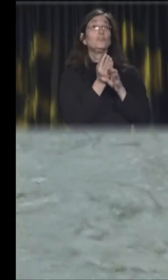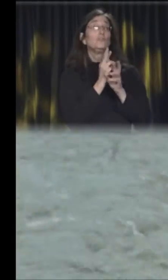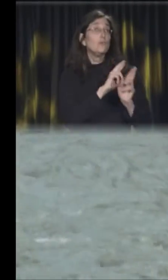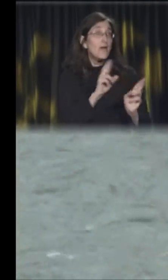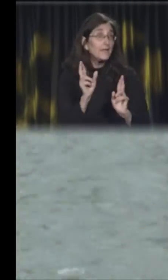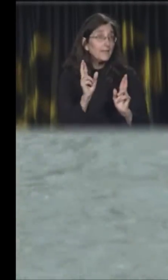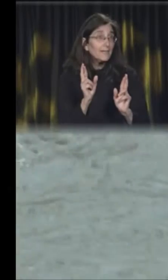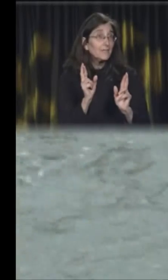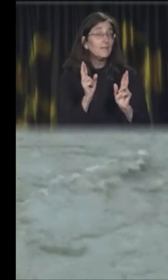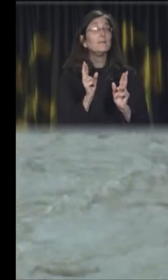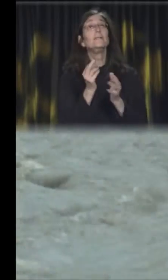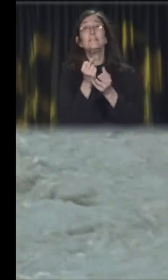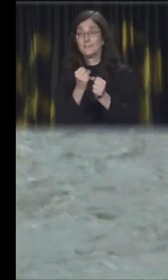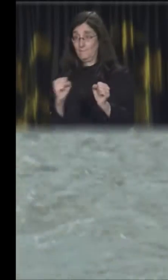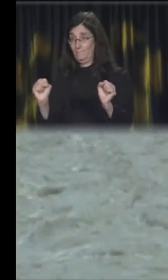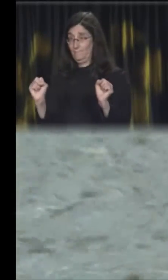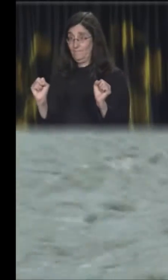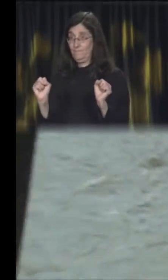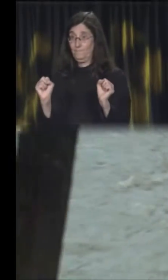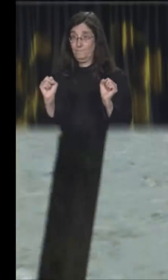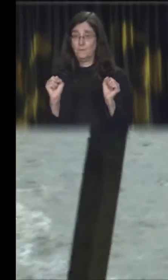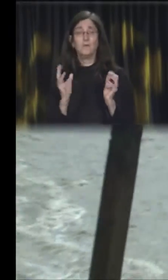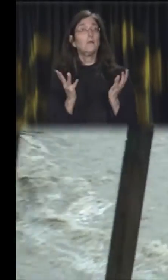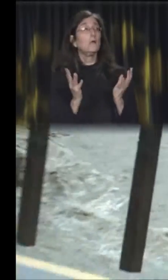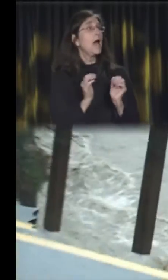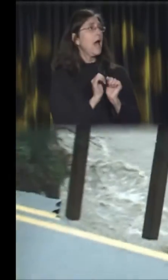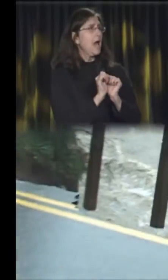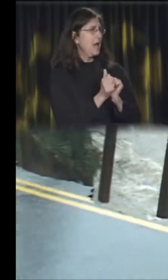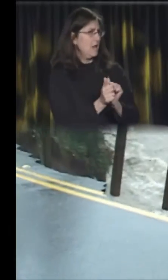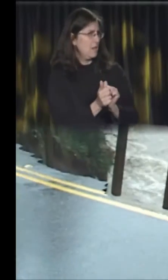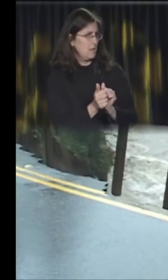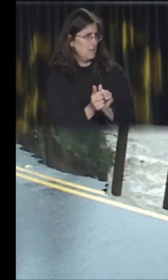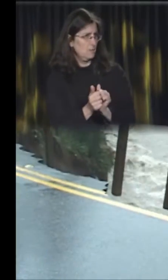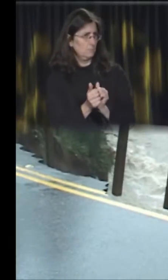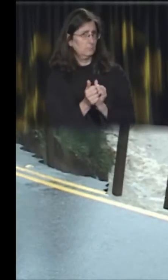So it's important to be prepared and be safe, and here's how.